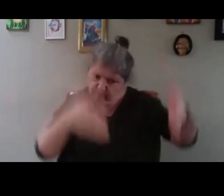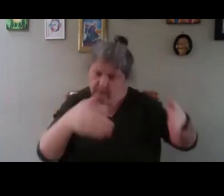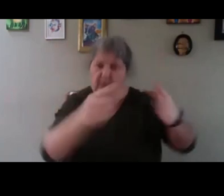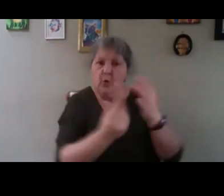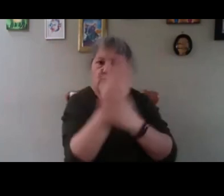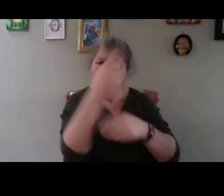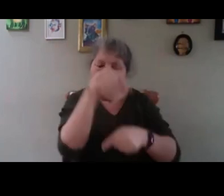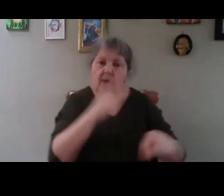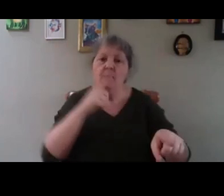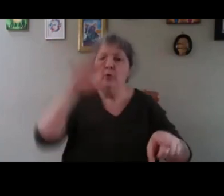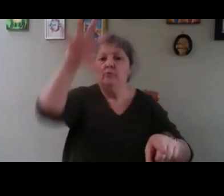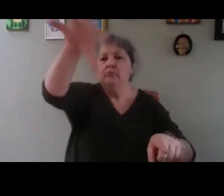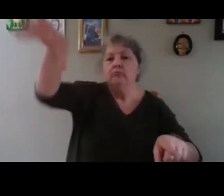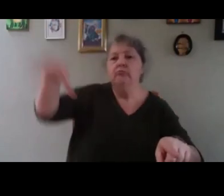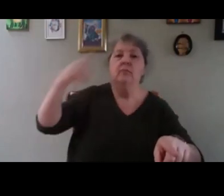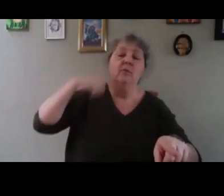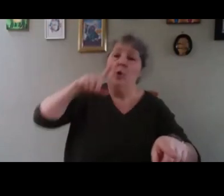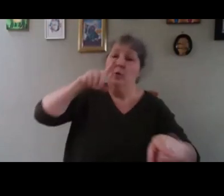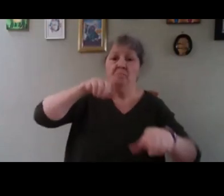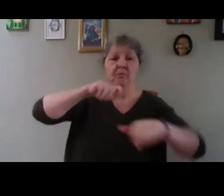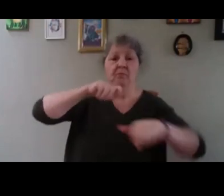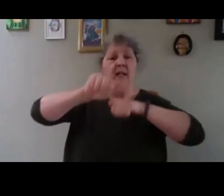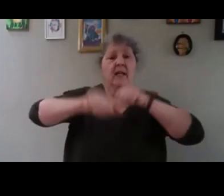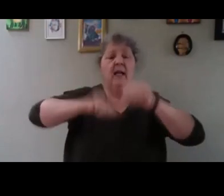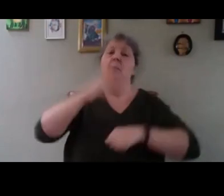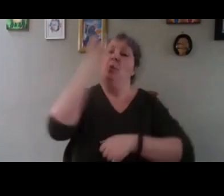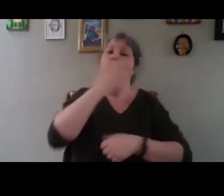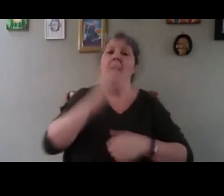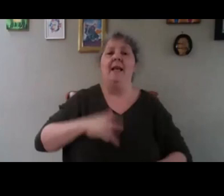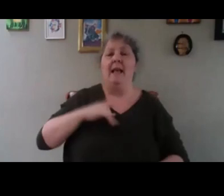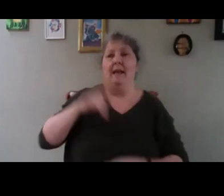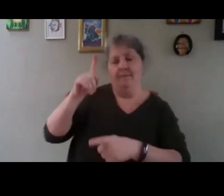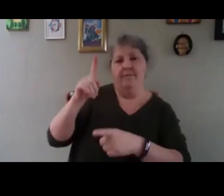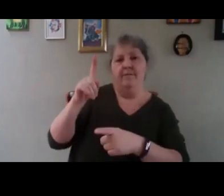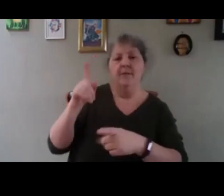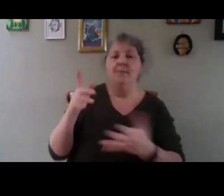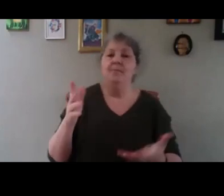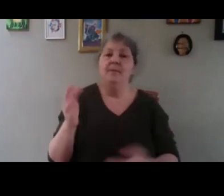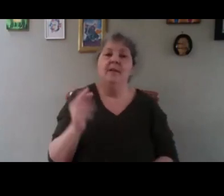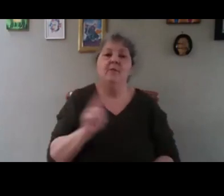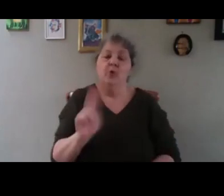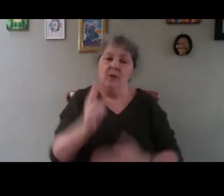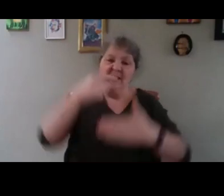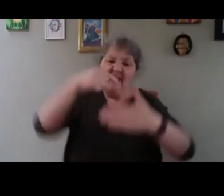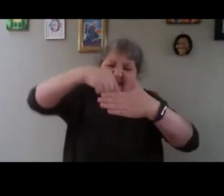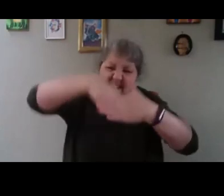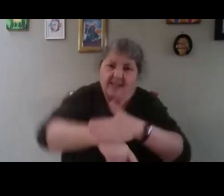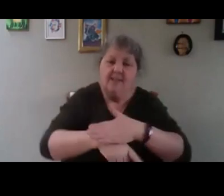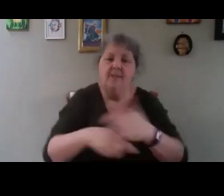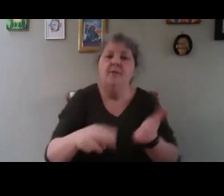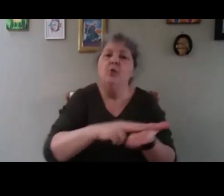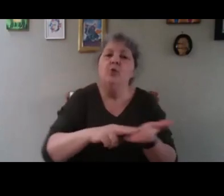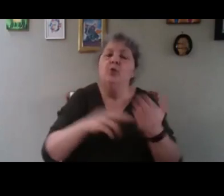Intensitivity is prime. If you are not intensive, you use more land